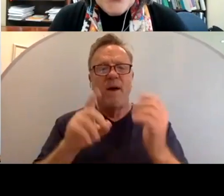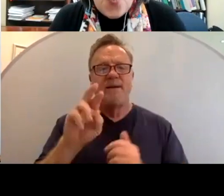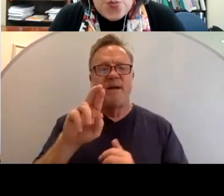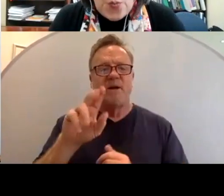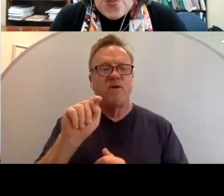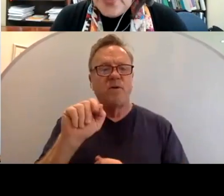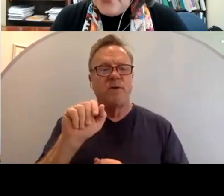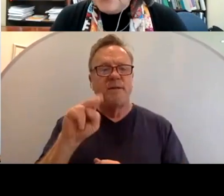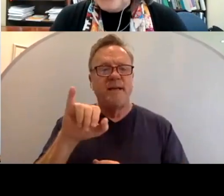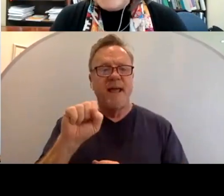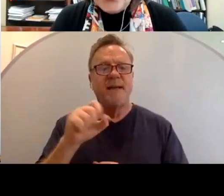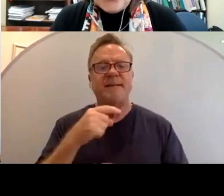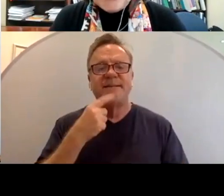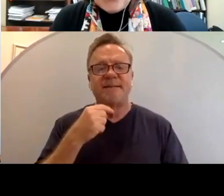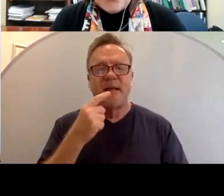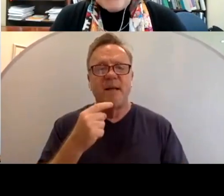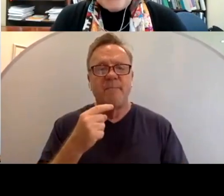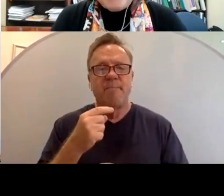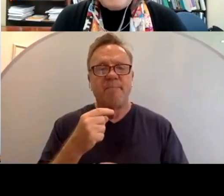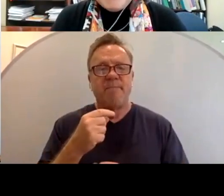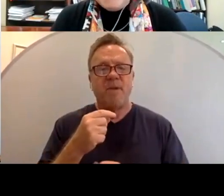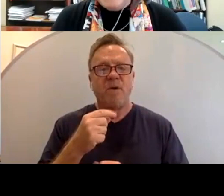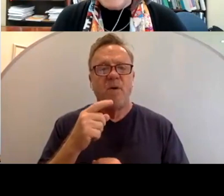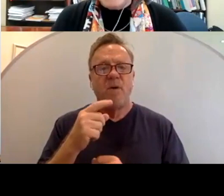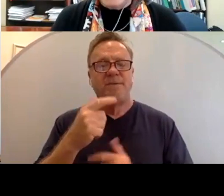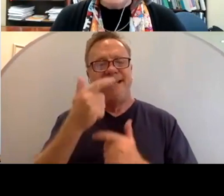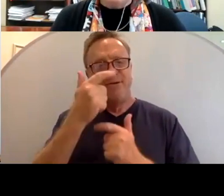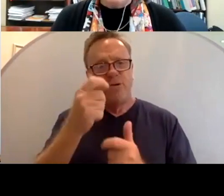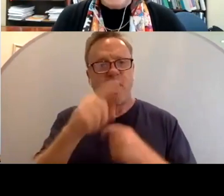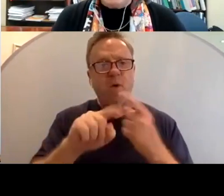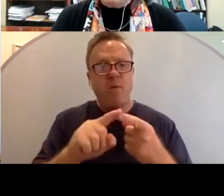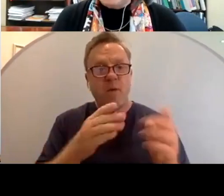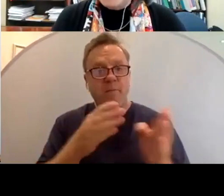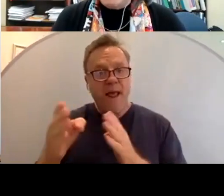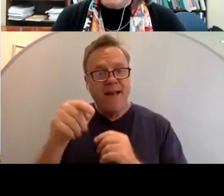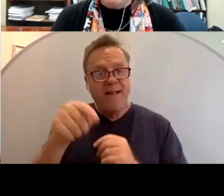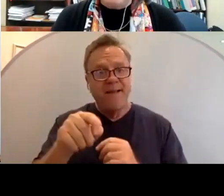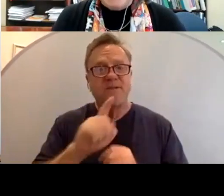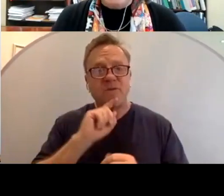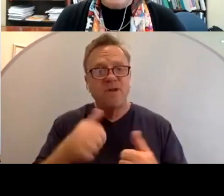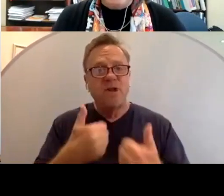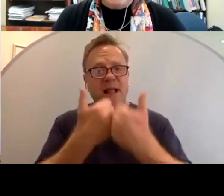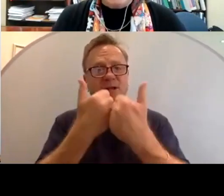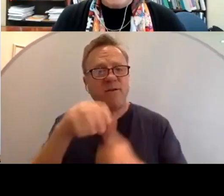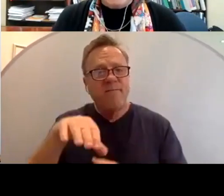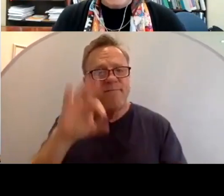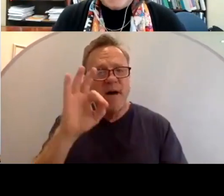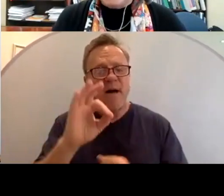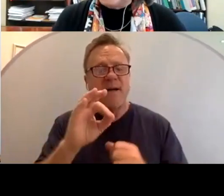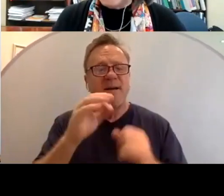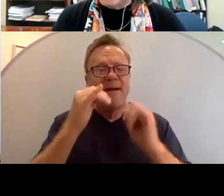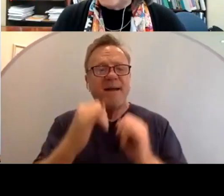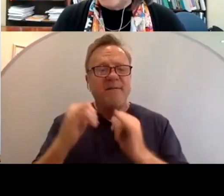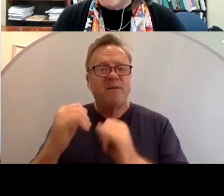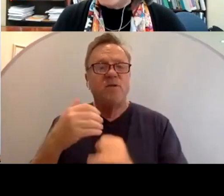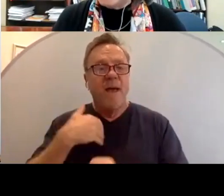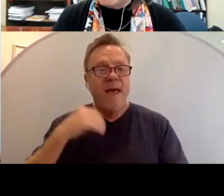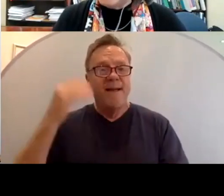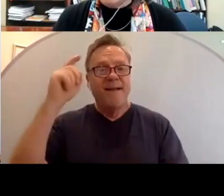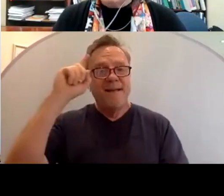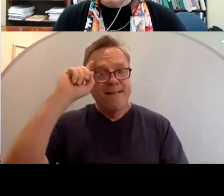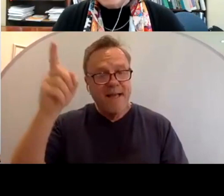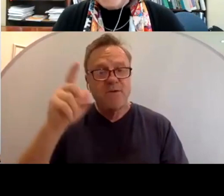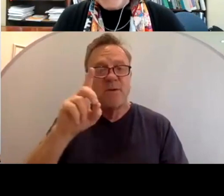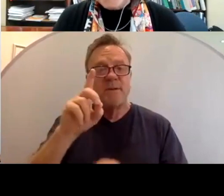said, it was interesting when we were planning this, it was very challenging to find individuals with intellectual developmental